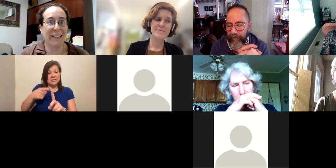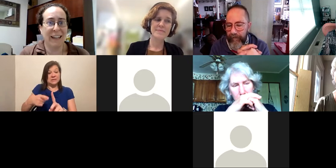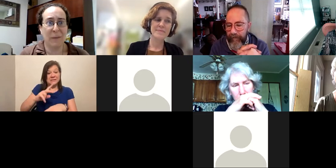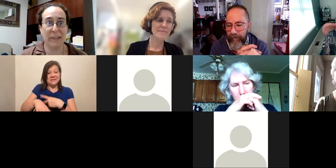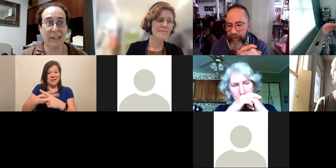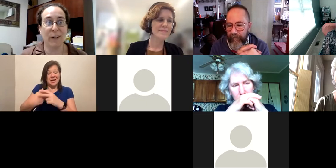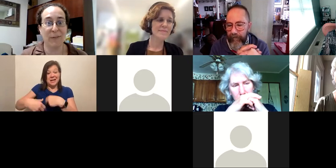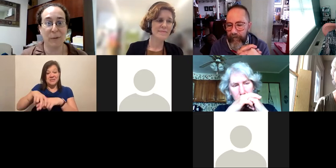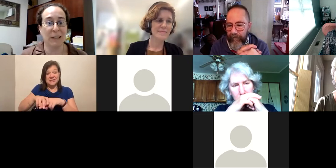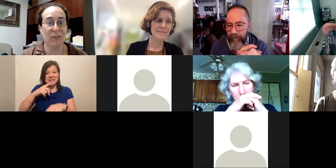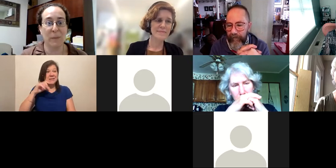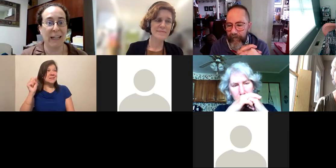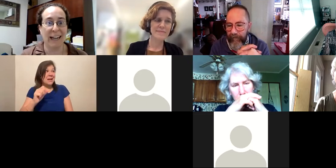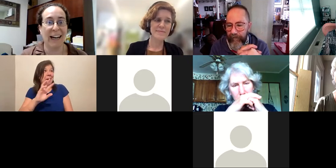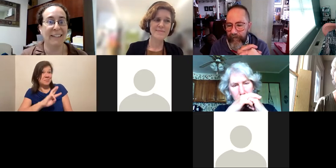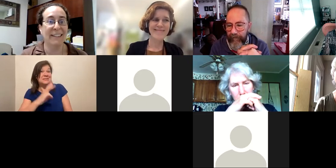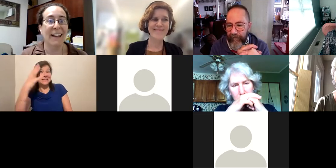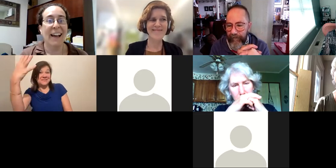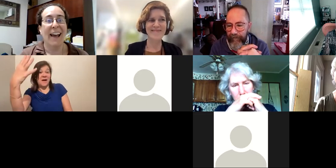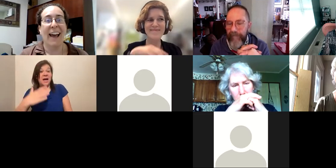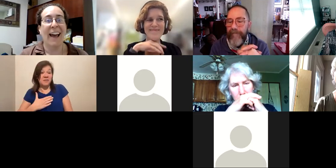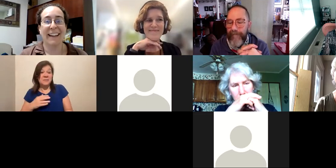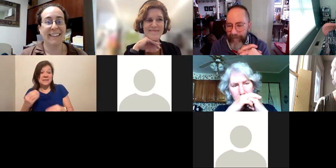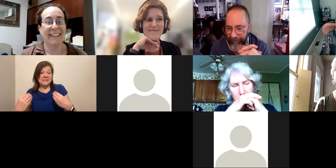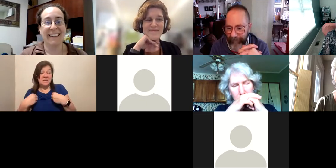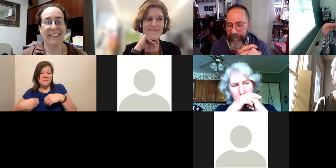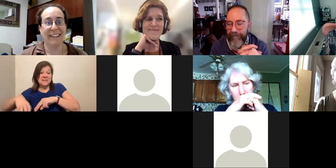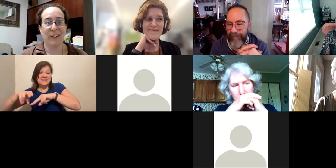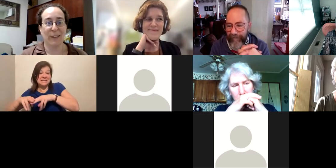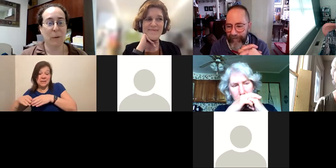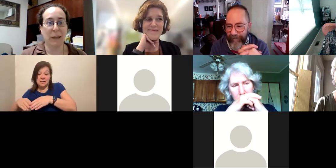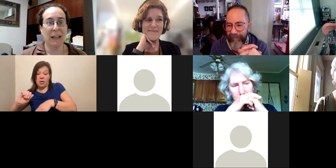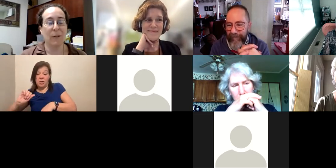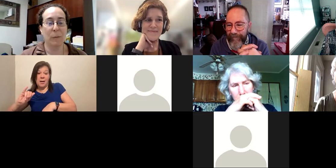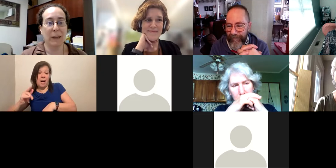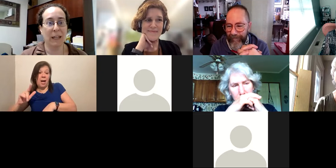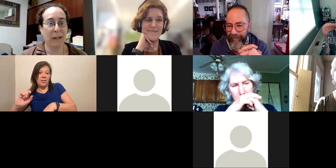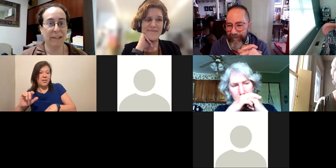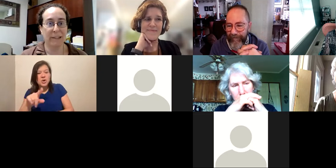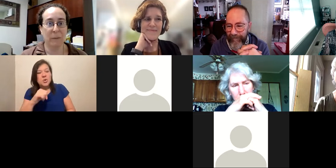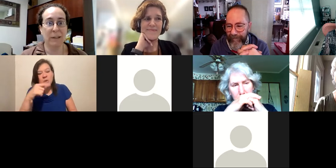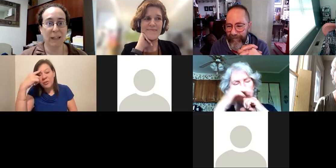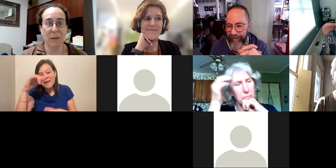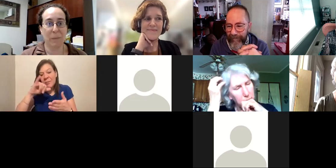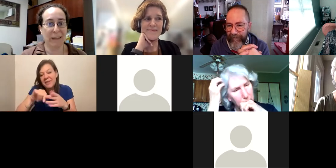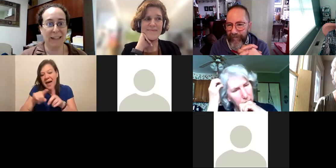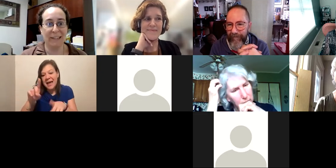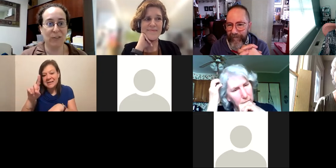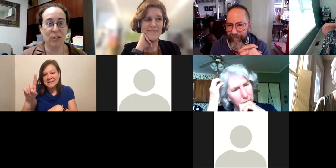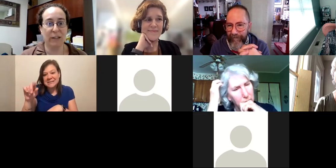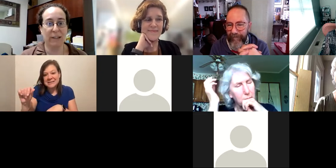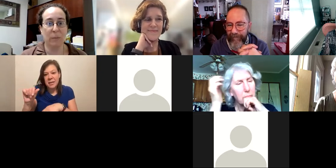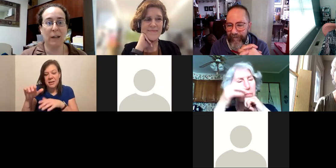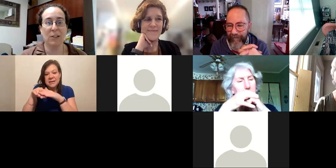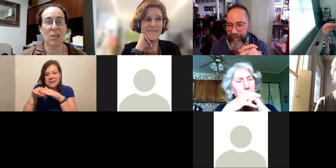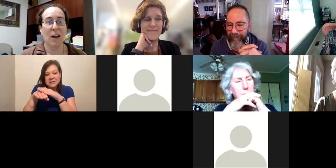And somebody says, yeah, I'm 6'5". I would love to be on an aisle. And that's not necessarily what we think of when we think about accessibility, but that's